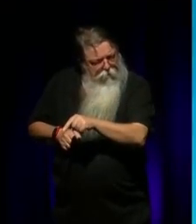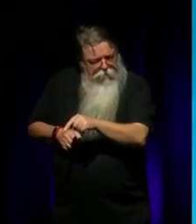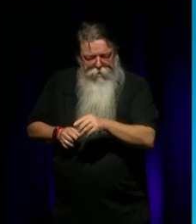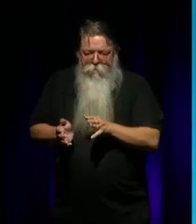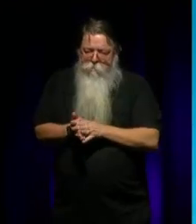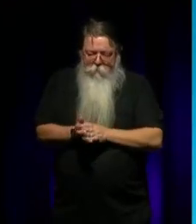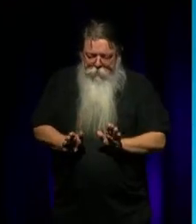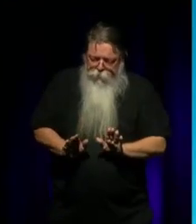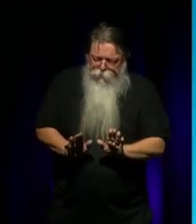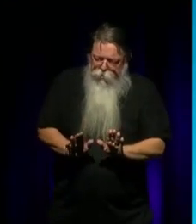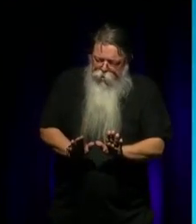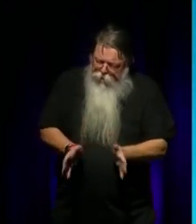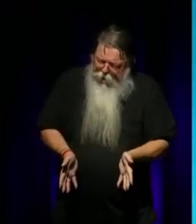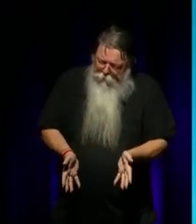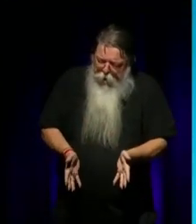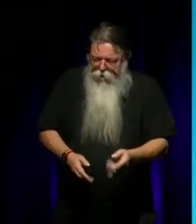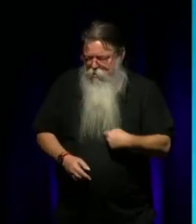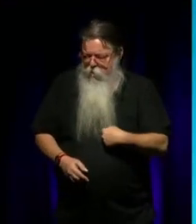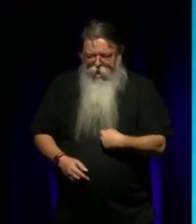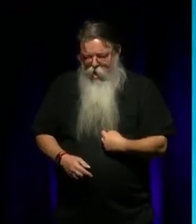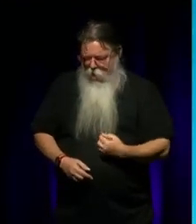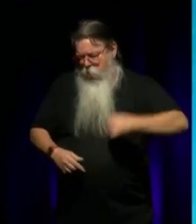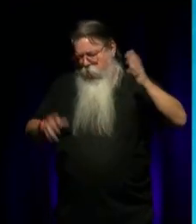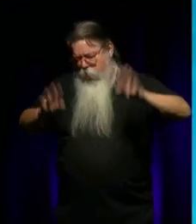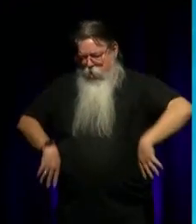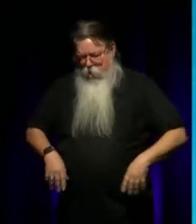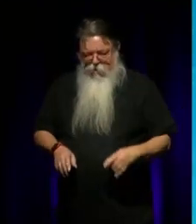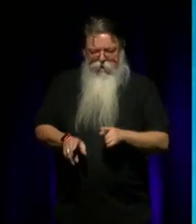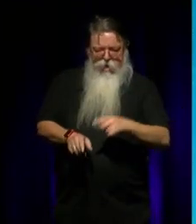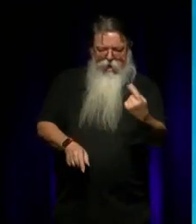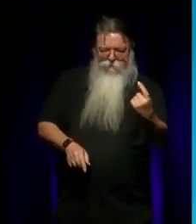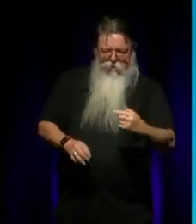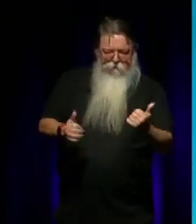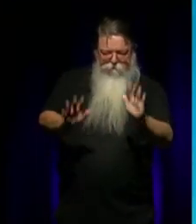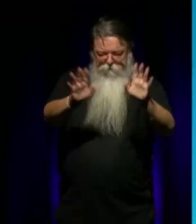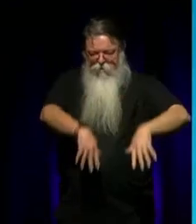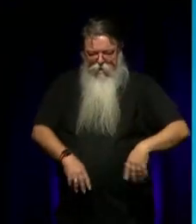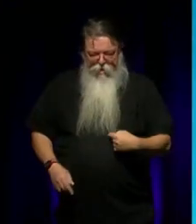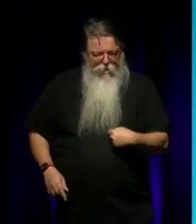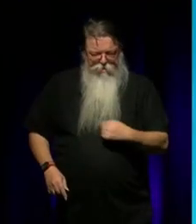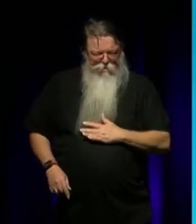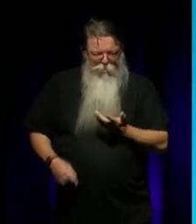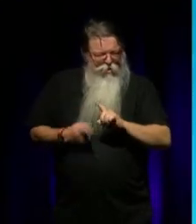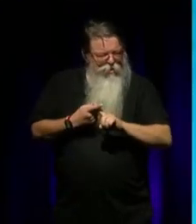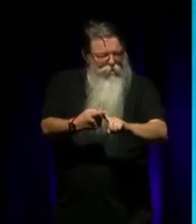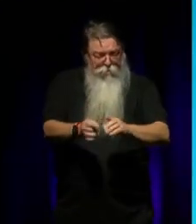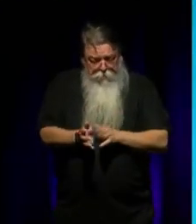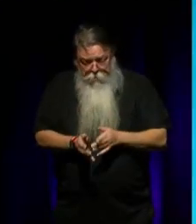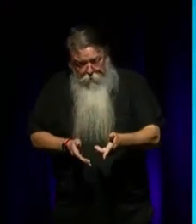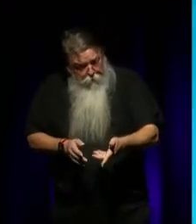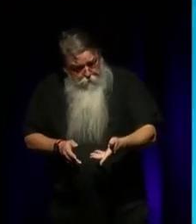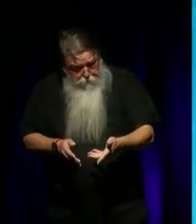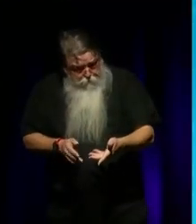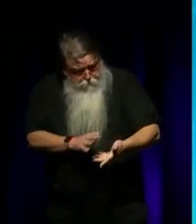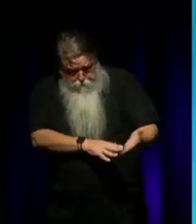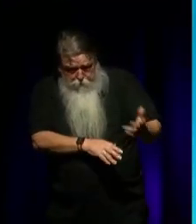push me through that. You know, I was rebellious at school in year 11, and Mum said, go and get a job if you can't go back. You know, take a